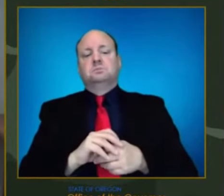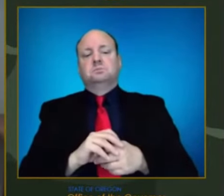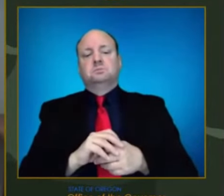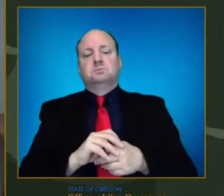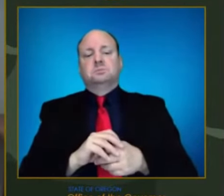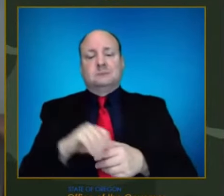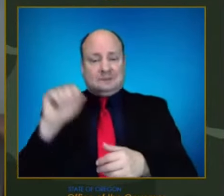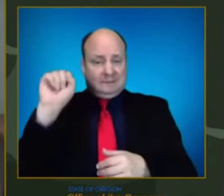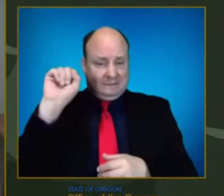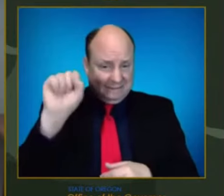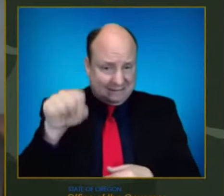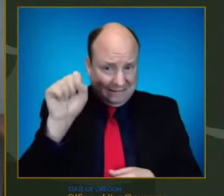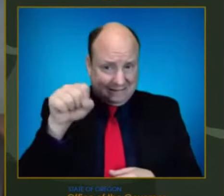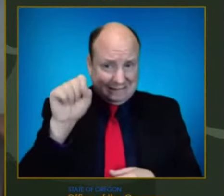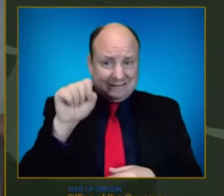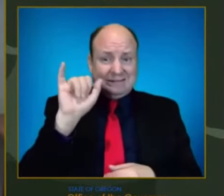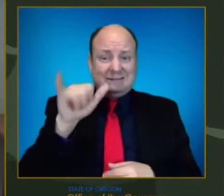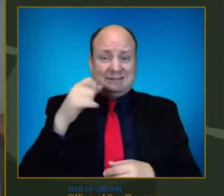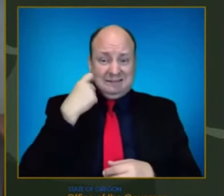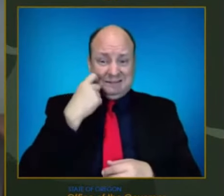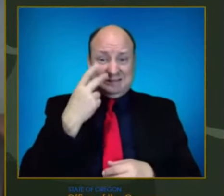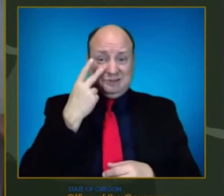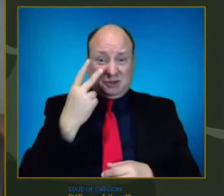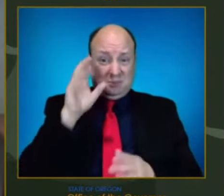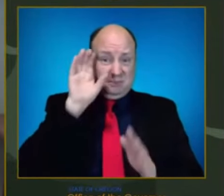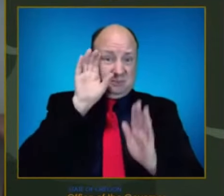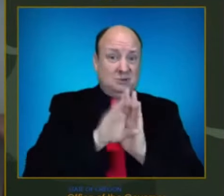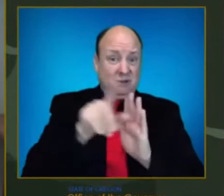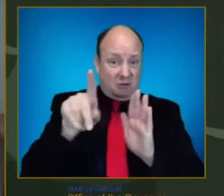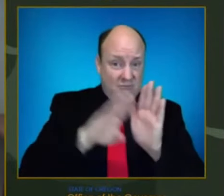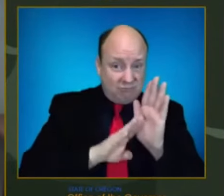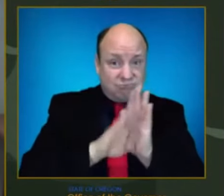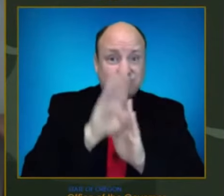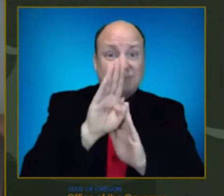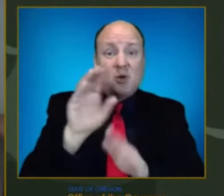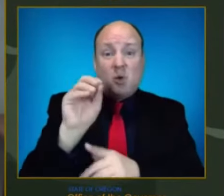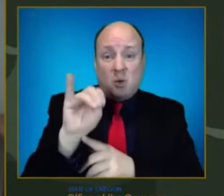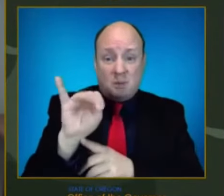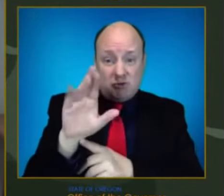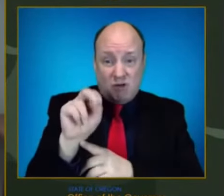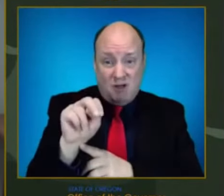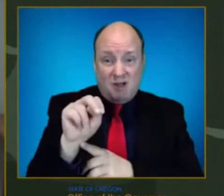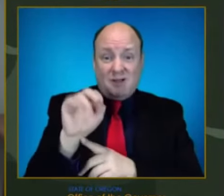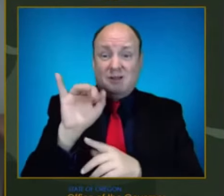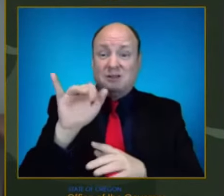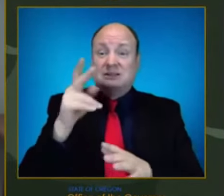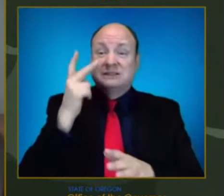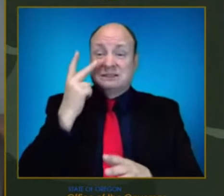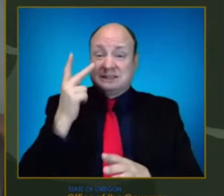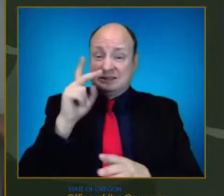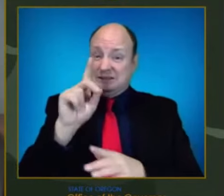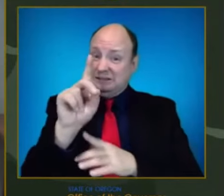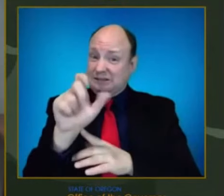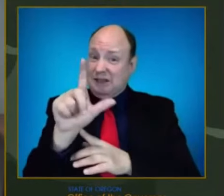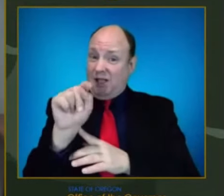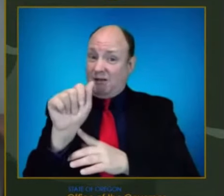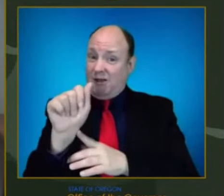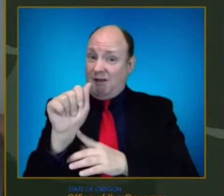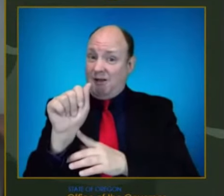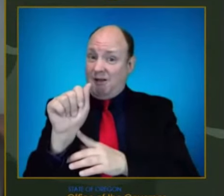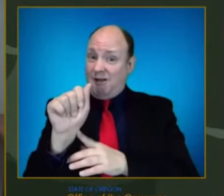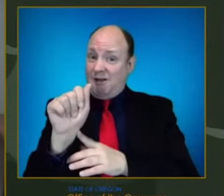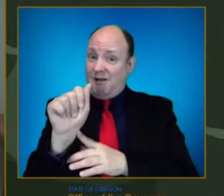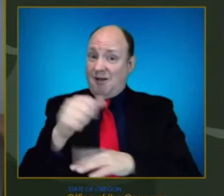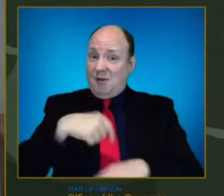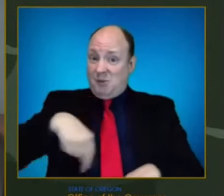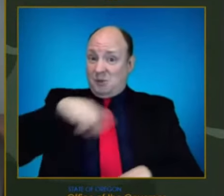Omicron, but it's critically important that we remember we are still in a Delta surge. Although we have passed the peak of the Delta surge,